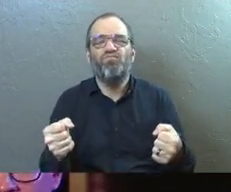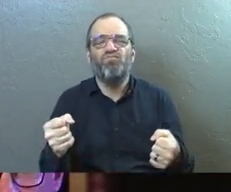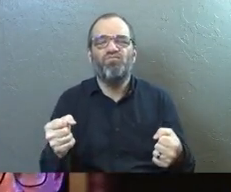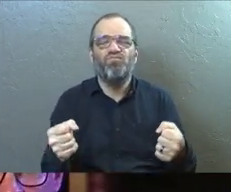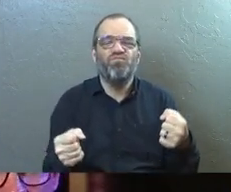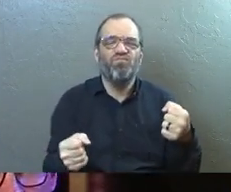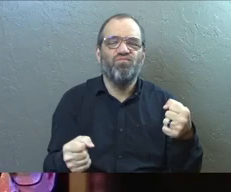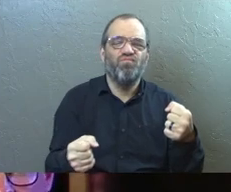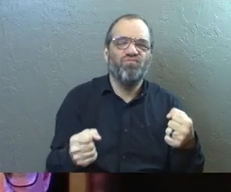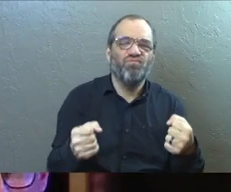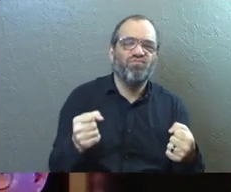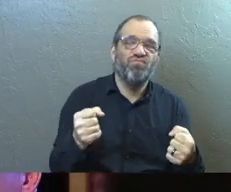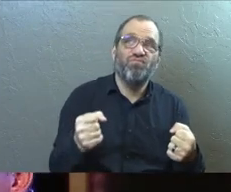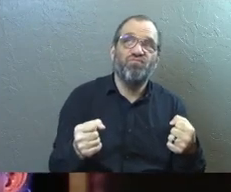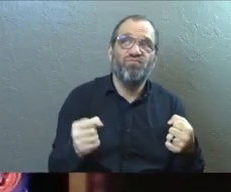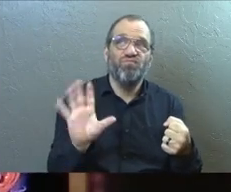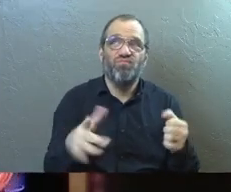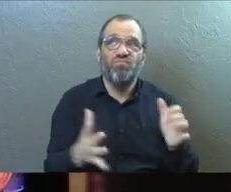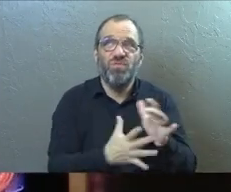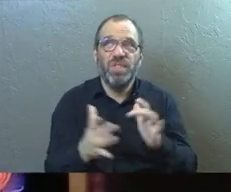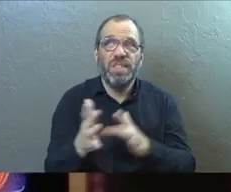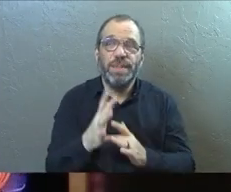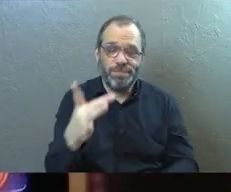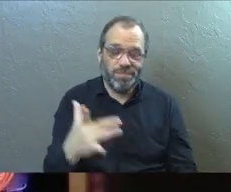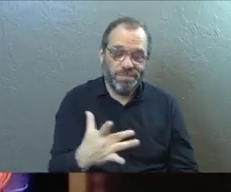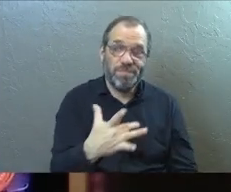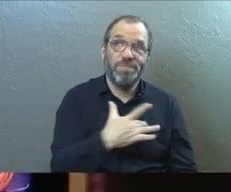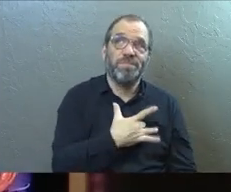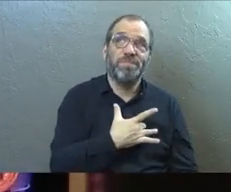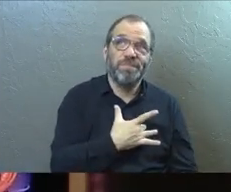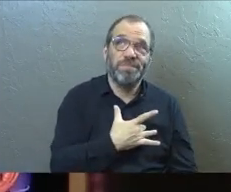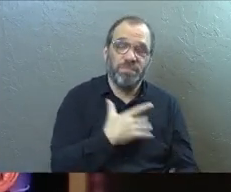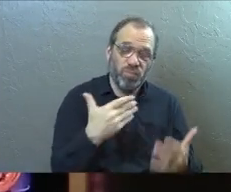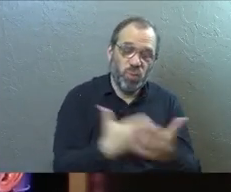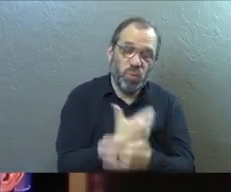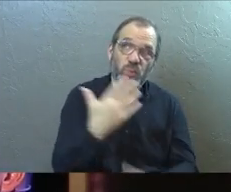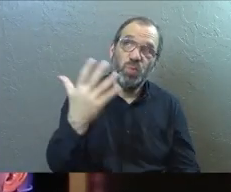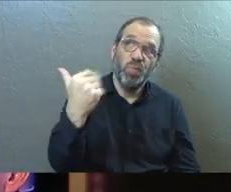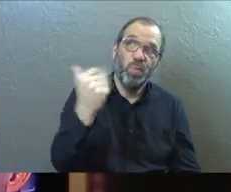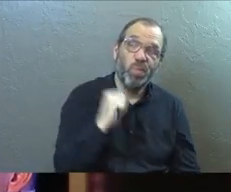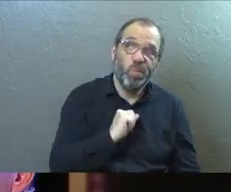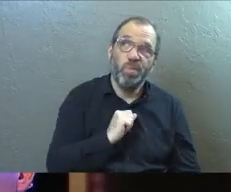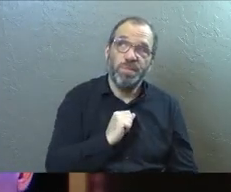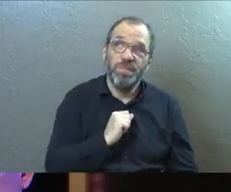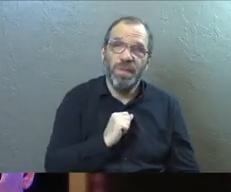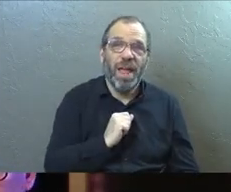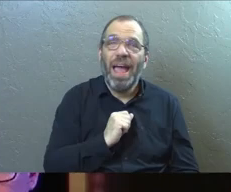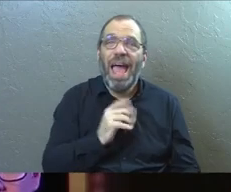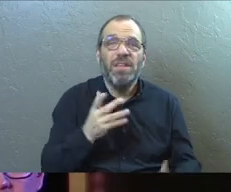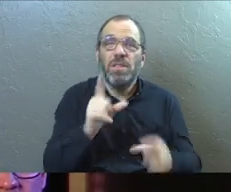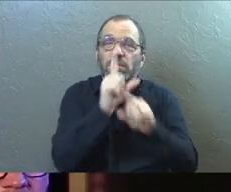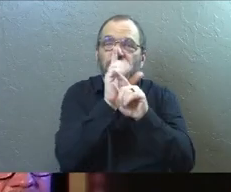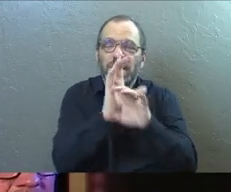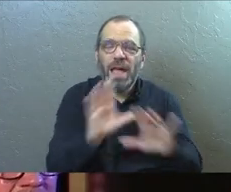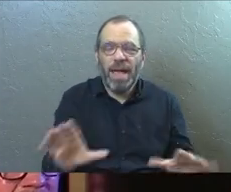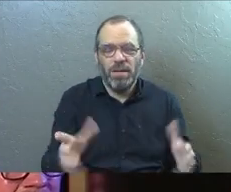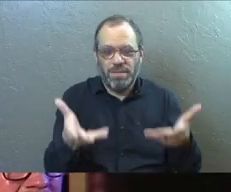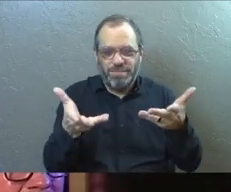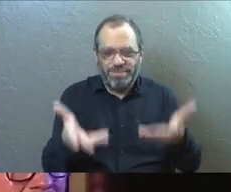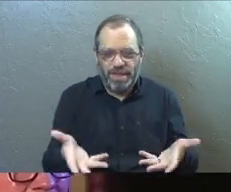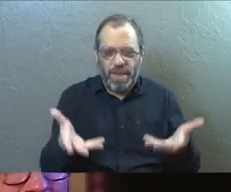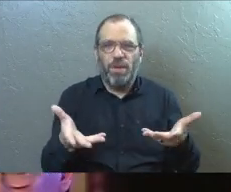The first half mile, just say, Jesus, would you speak something fresh to me? Something new to me? And just let silence be there.